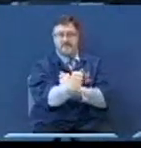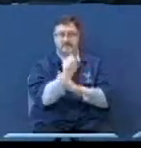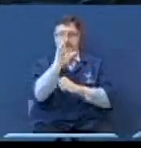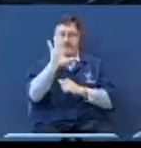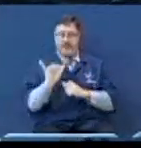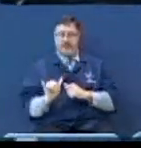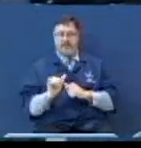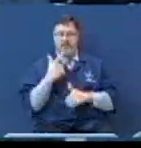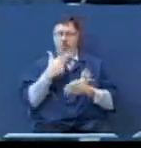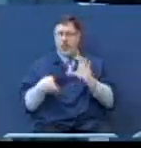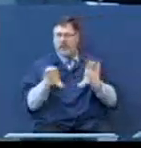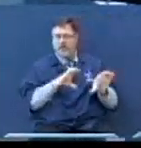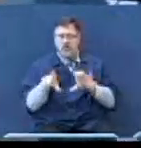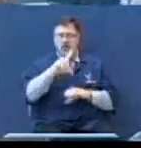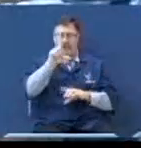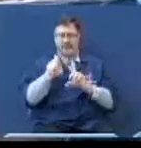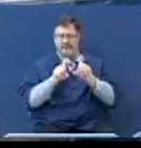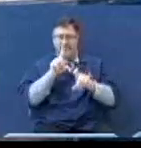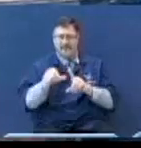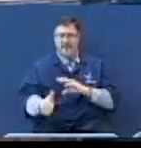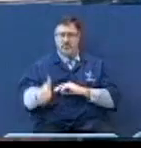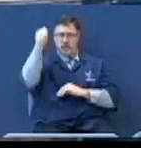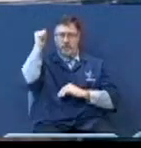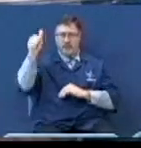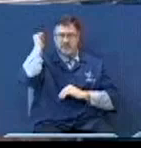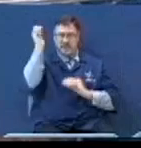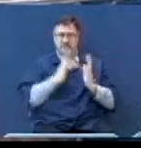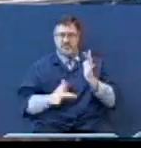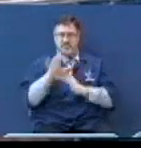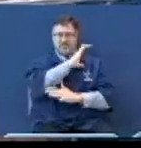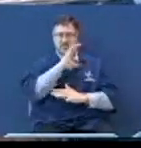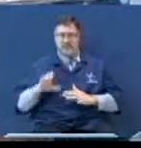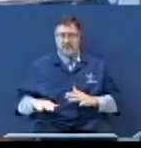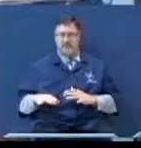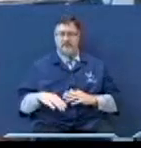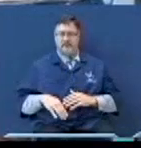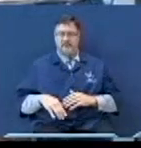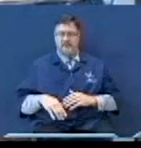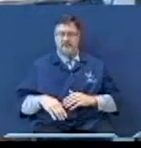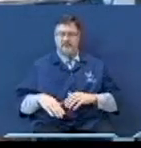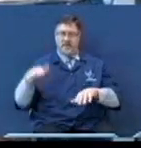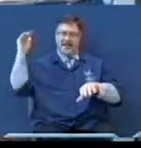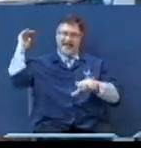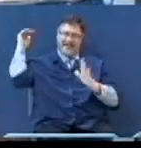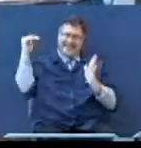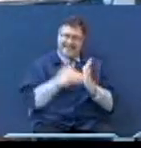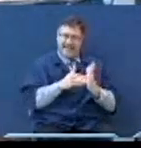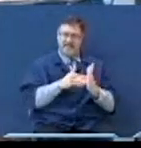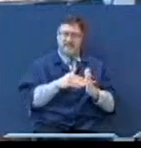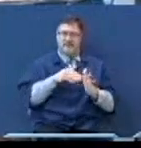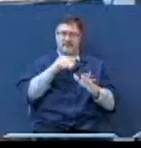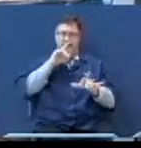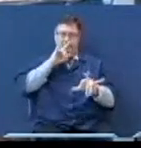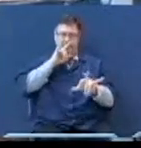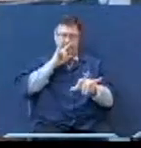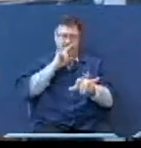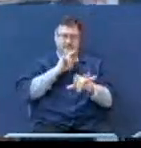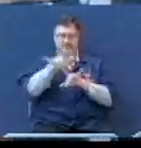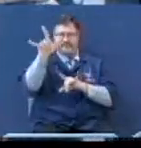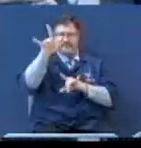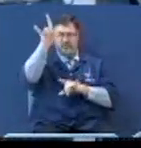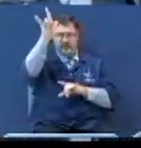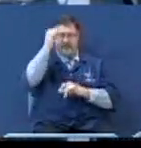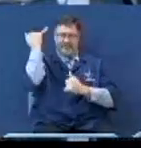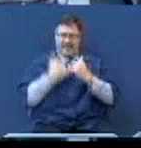You know what you're doing? You're rejecting God. You're blaspheming God. And one day when you do it the